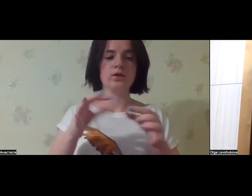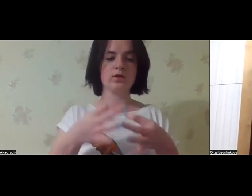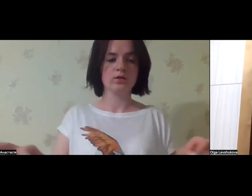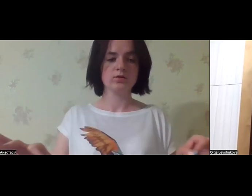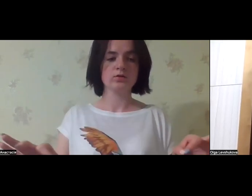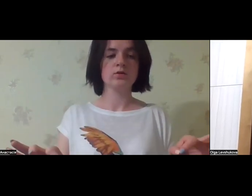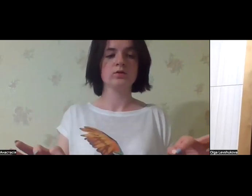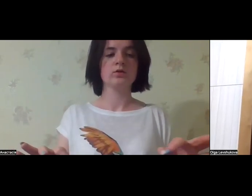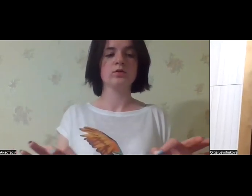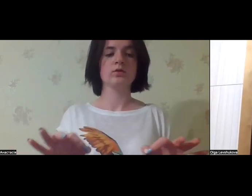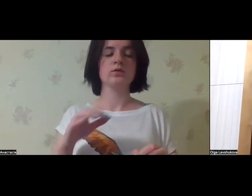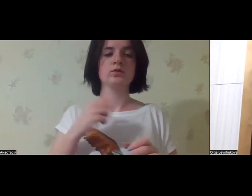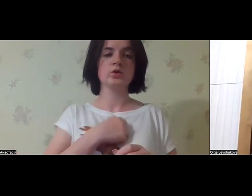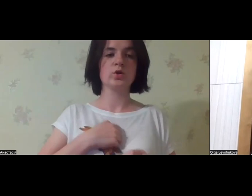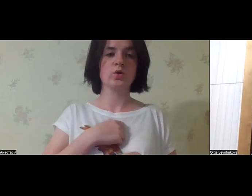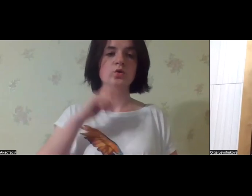to...